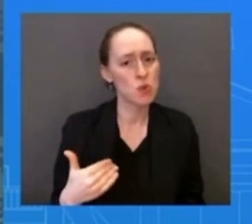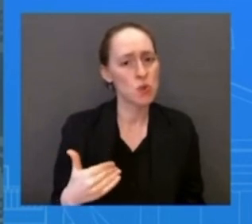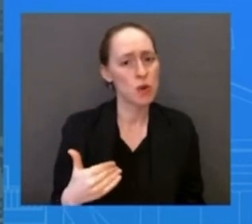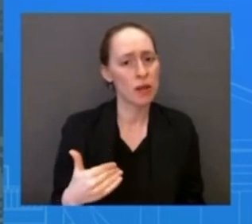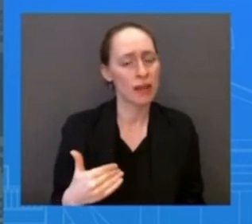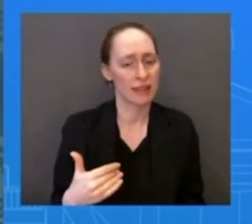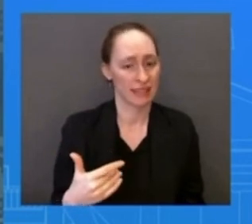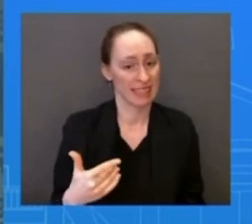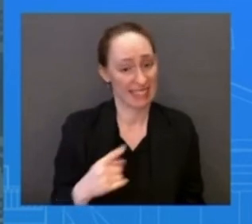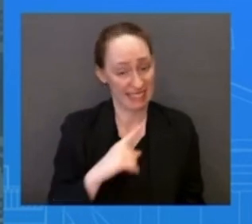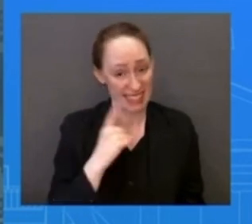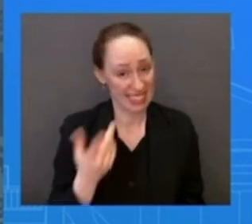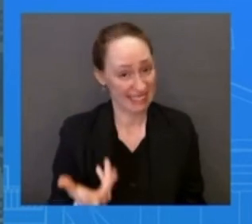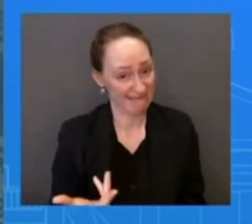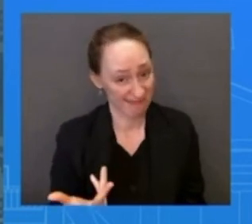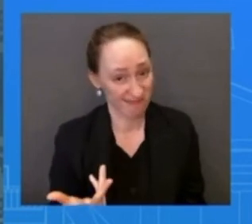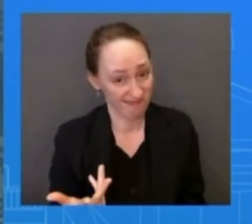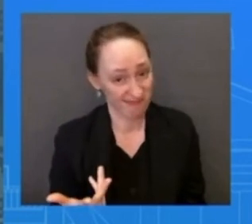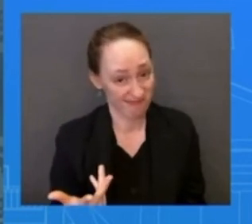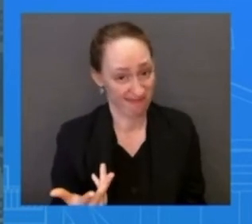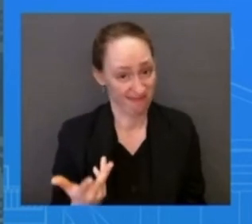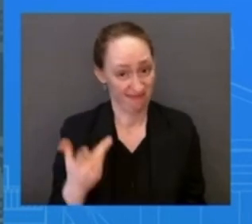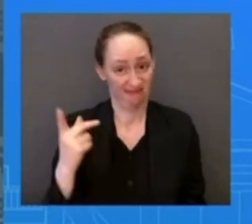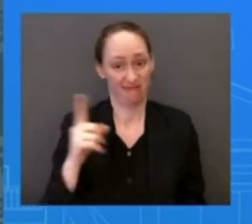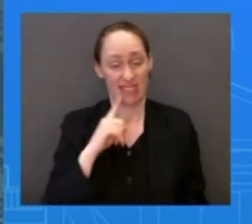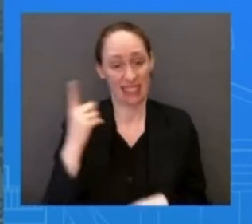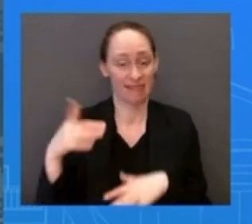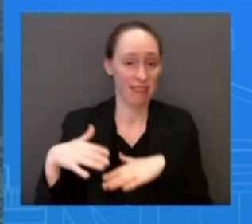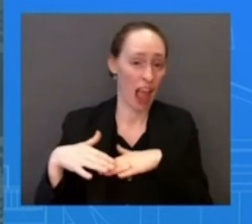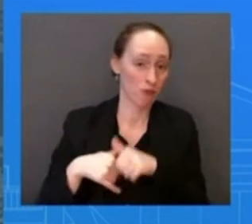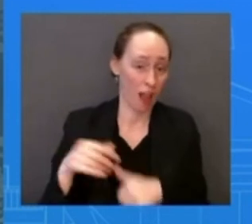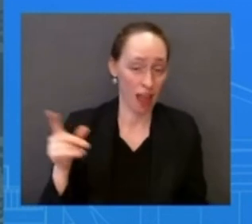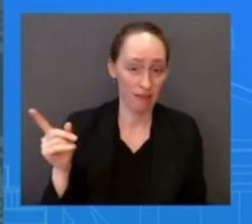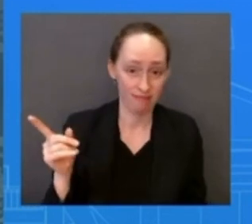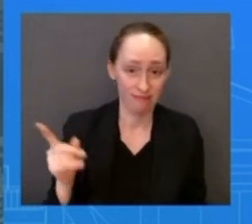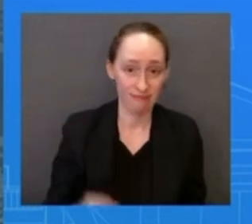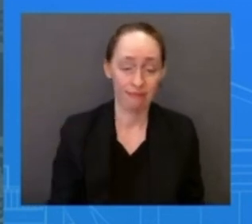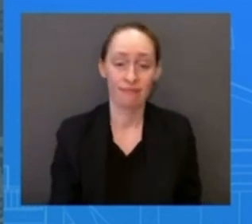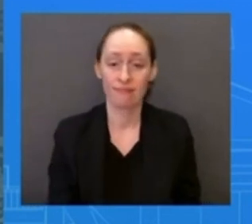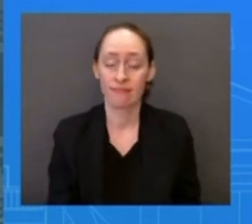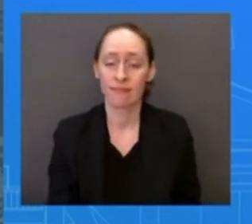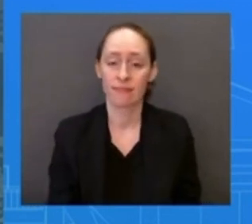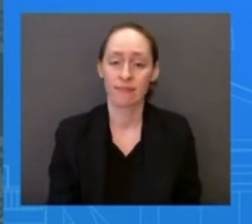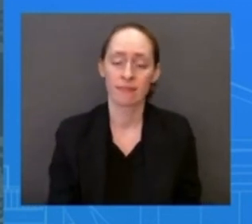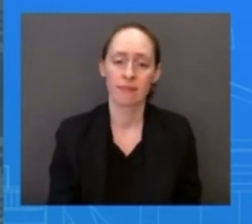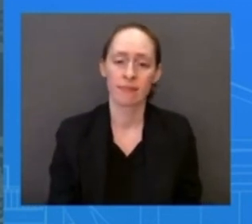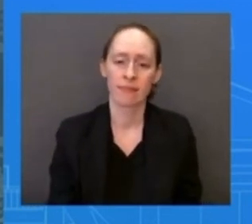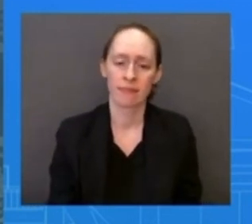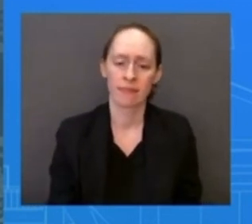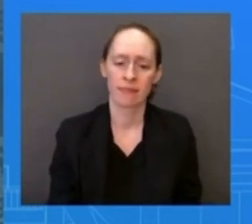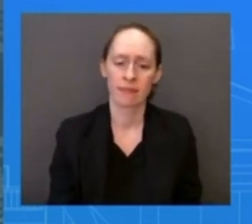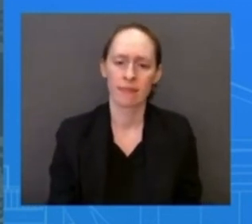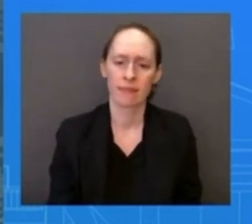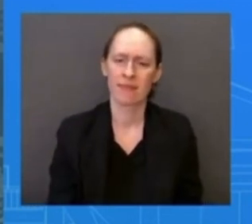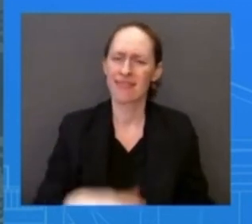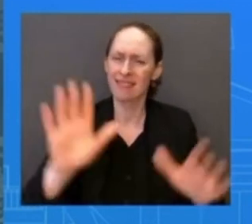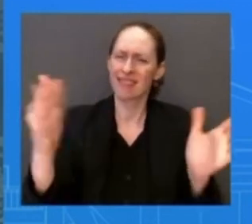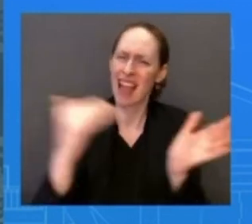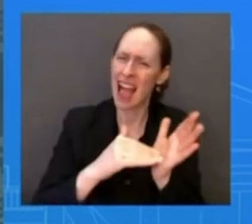comes to Congress. We don't. We've provided solution after solution. The president again on day one provided a